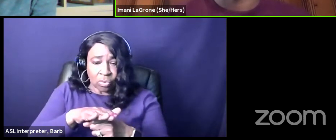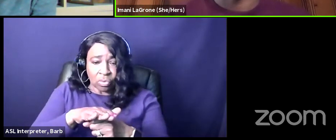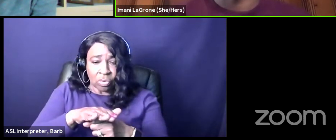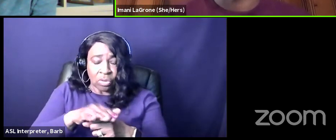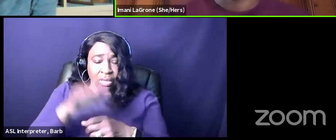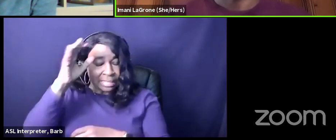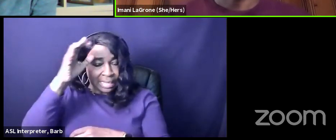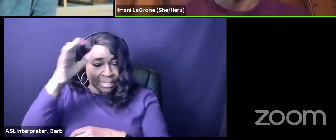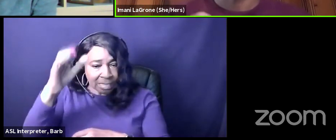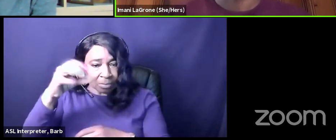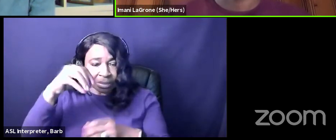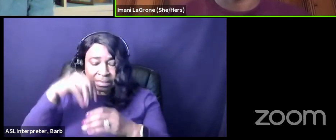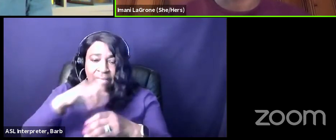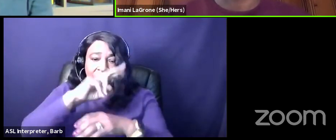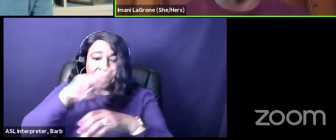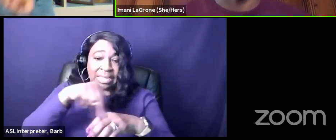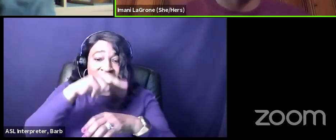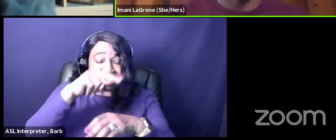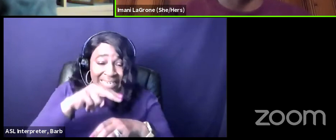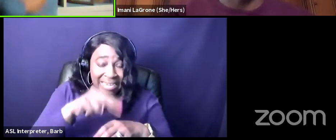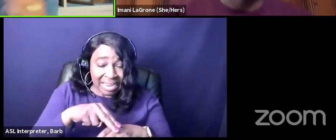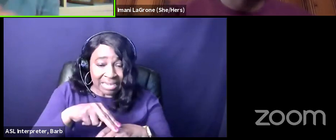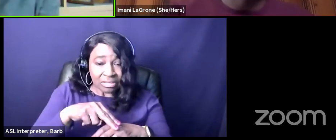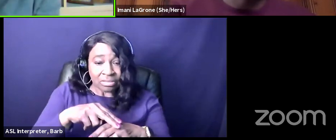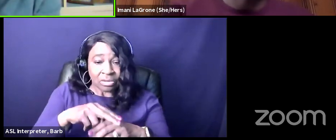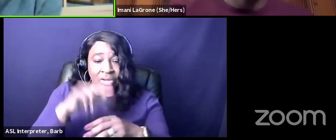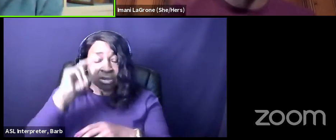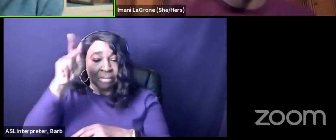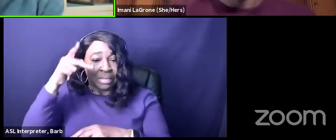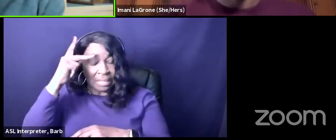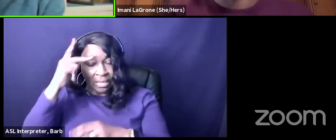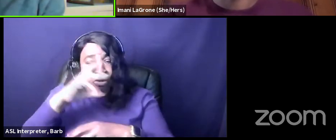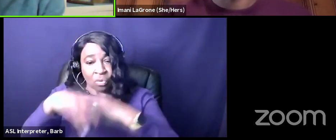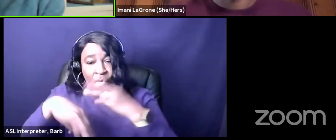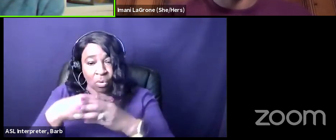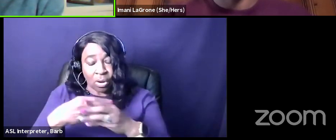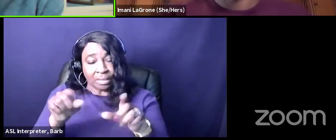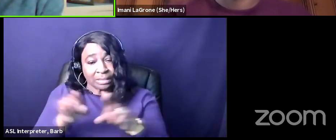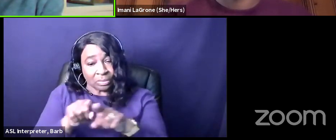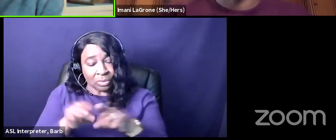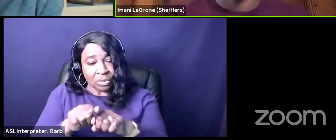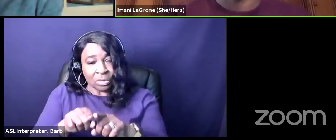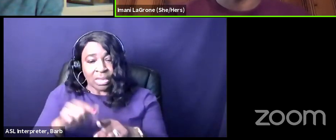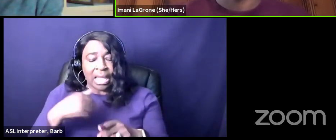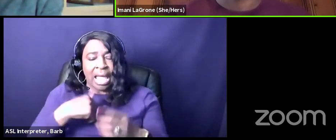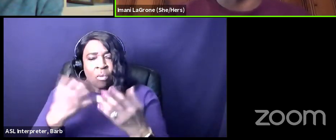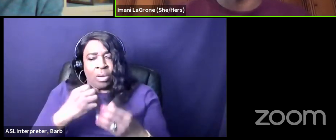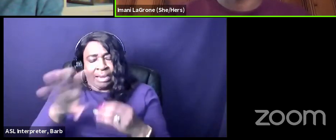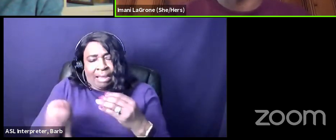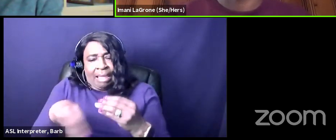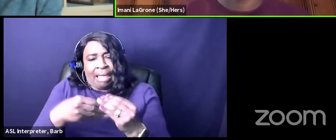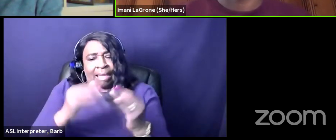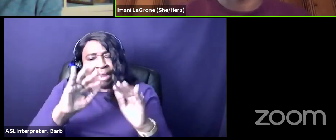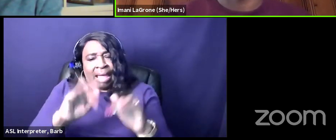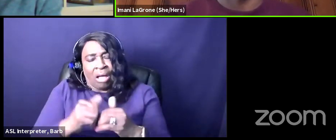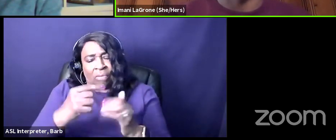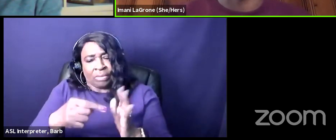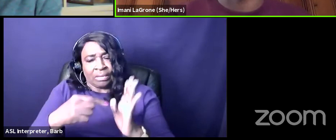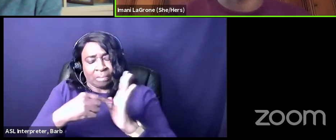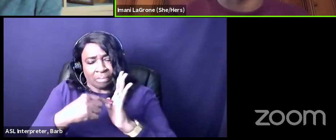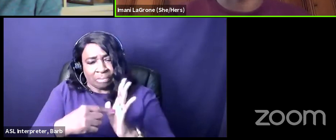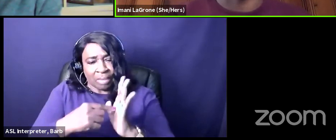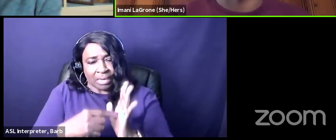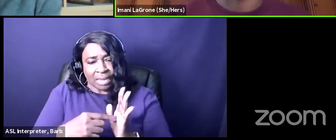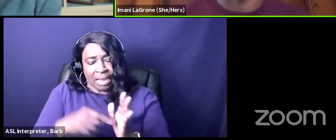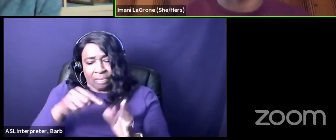as well and just sort of oh yeah oh no go ahead go ahead i was just going to add and sort of how this modelizes the